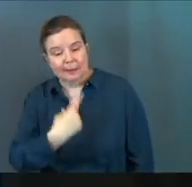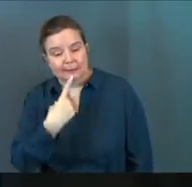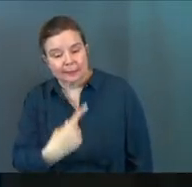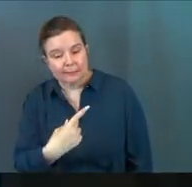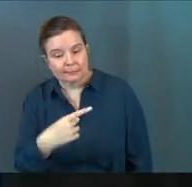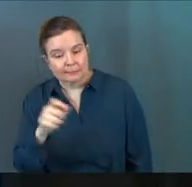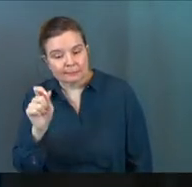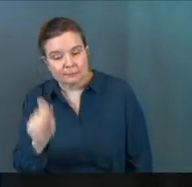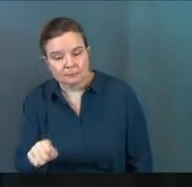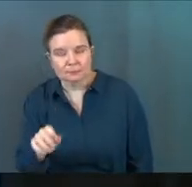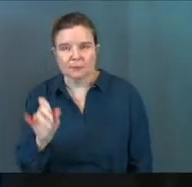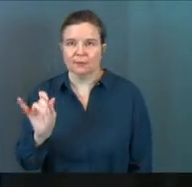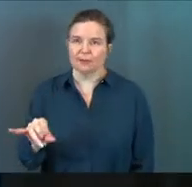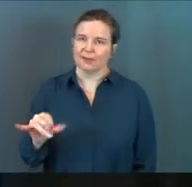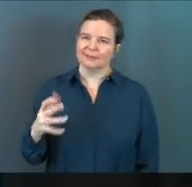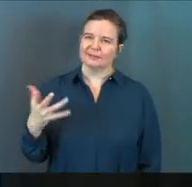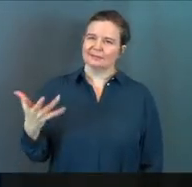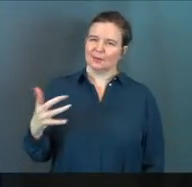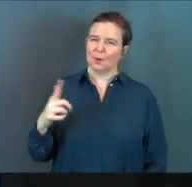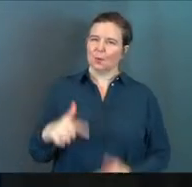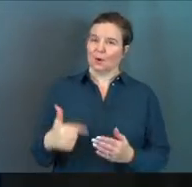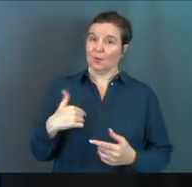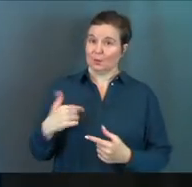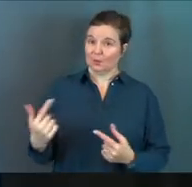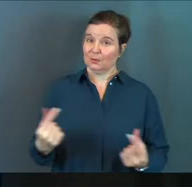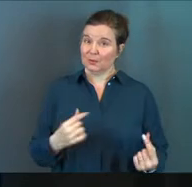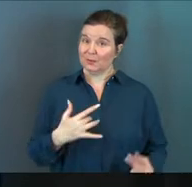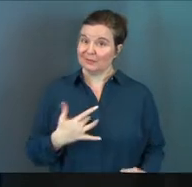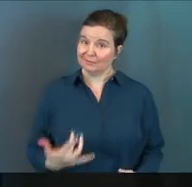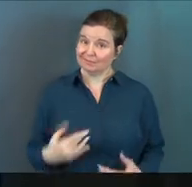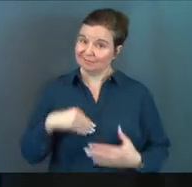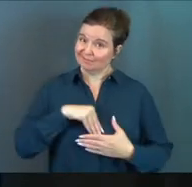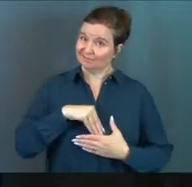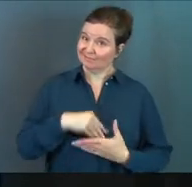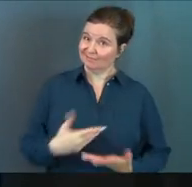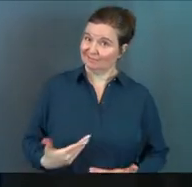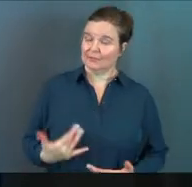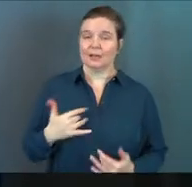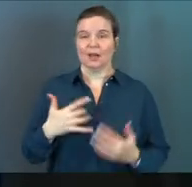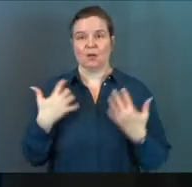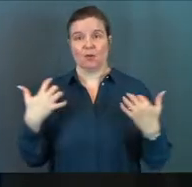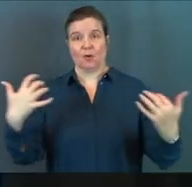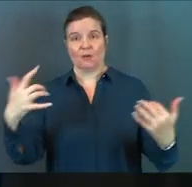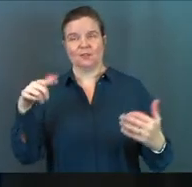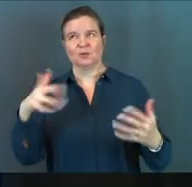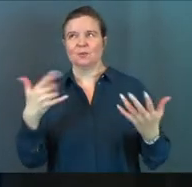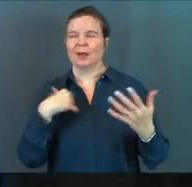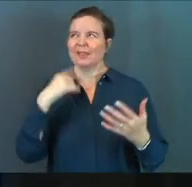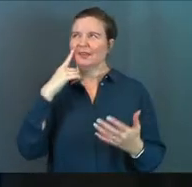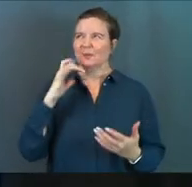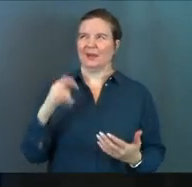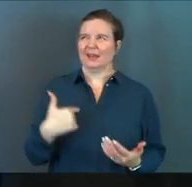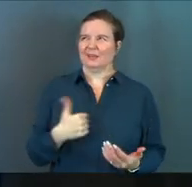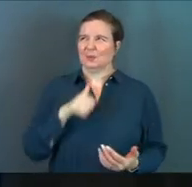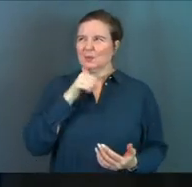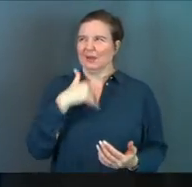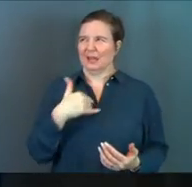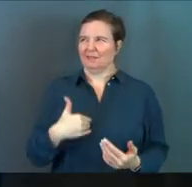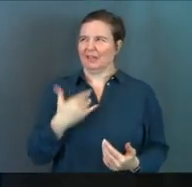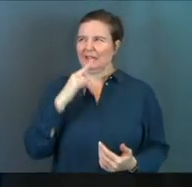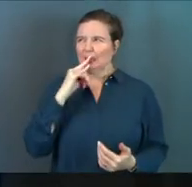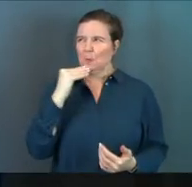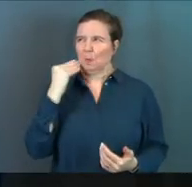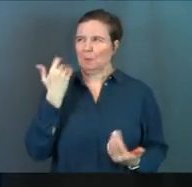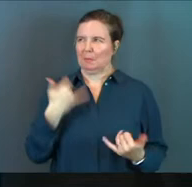that's kind of what we're doing. Now, the audience for this, you might be thinking, well, I don't have young